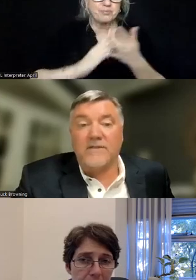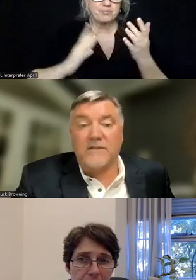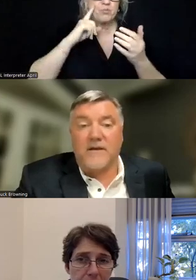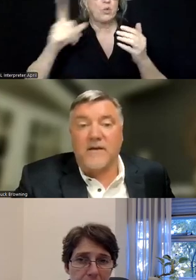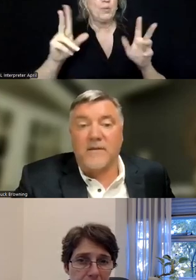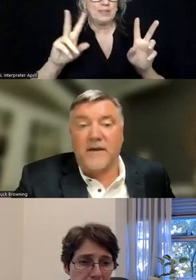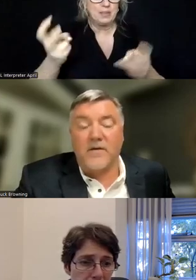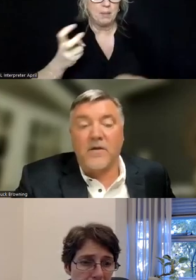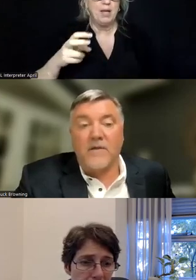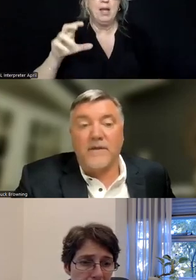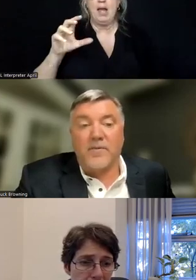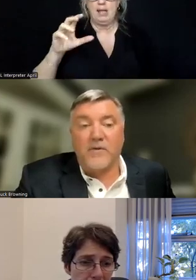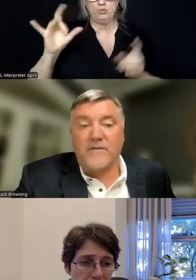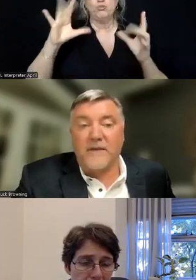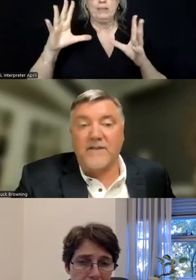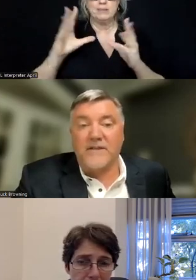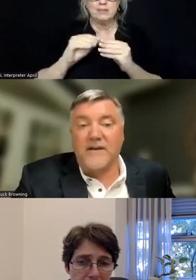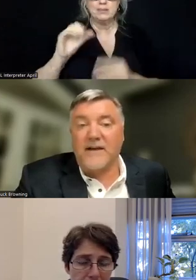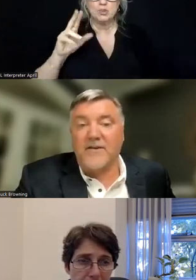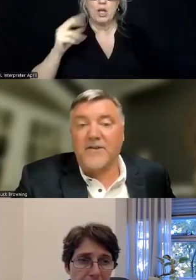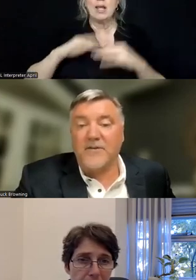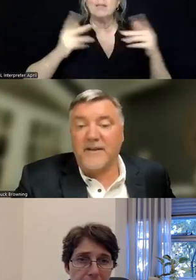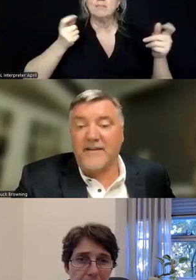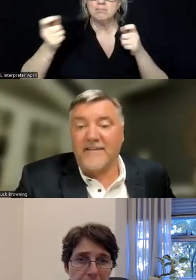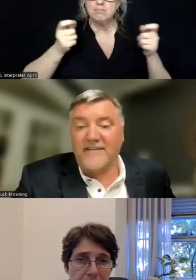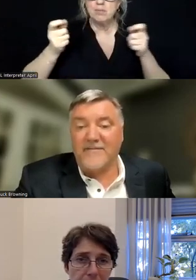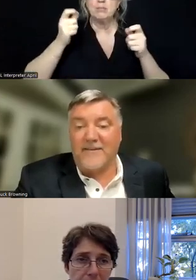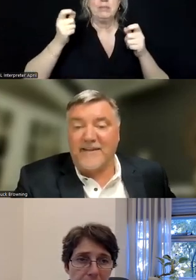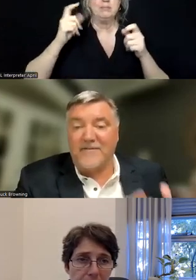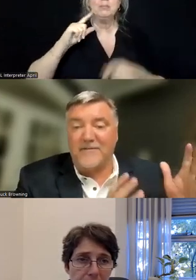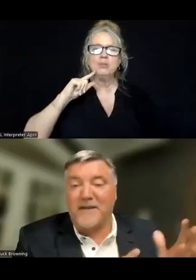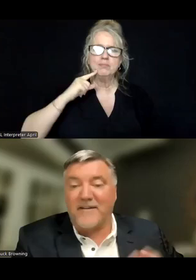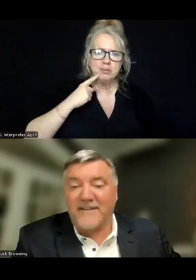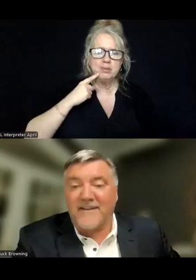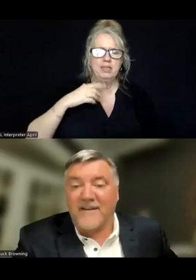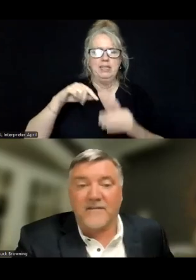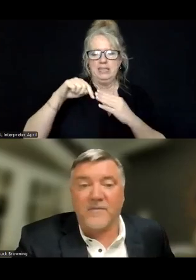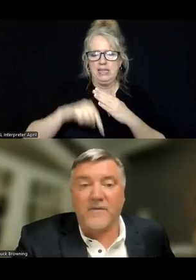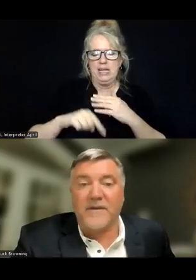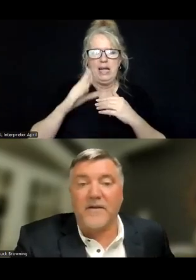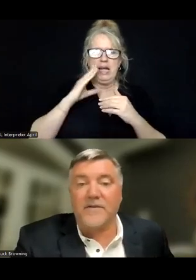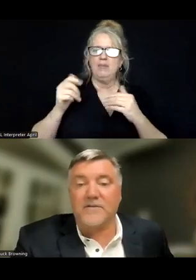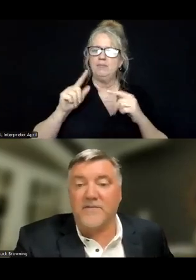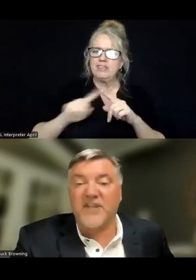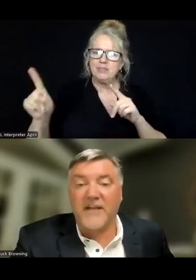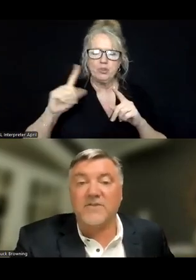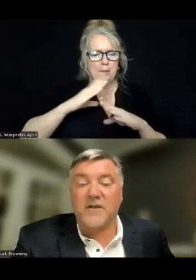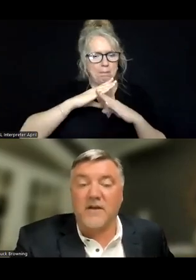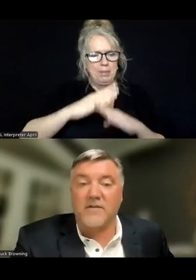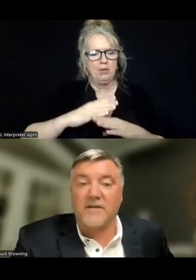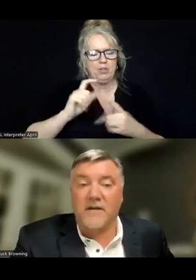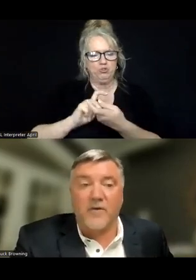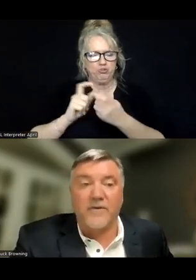a whole talk at CrisisCon about the importance of managing higher acuity at the different levels of parity and some of the barriers of